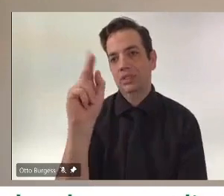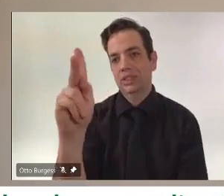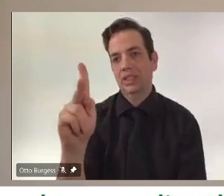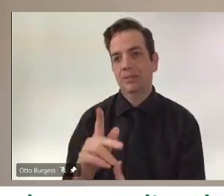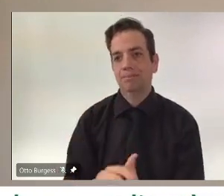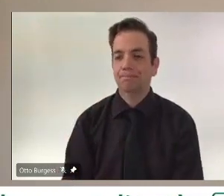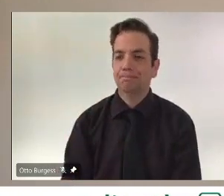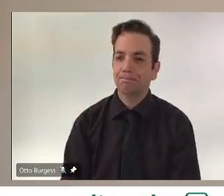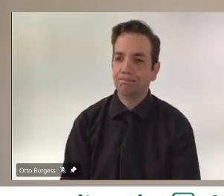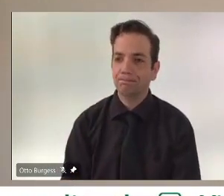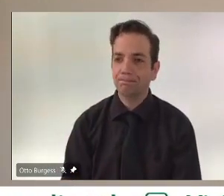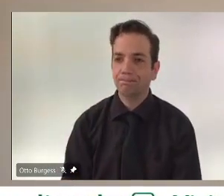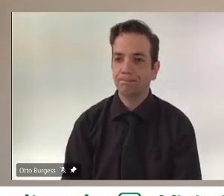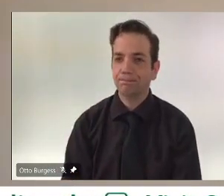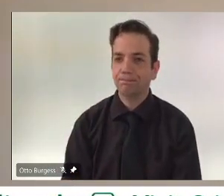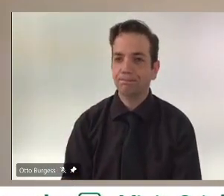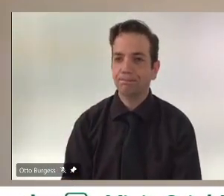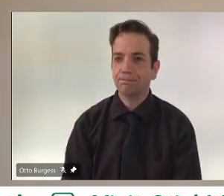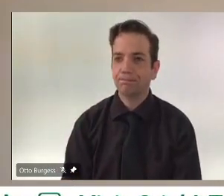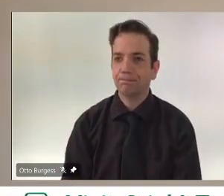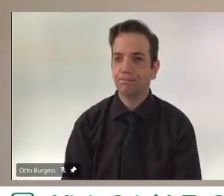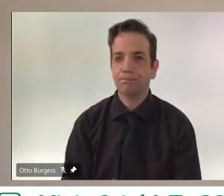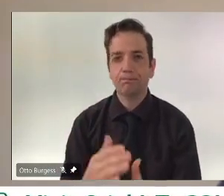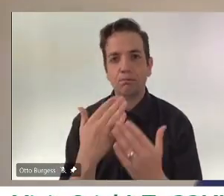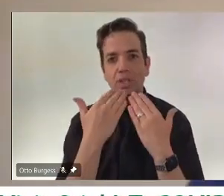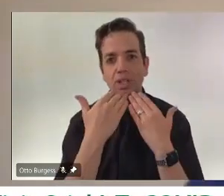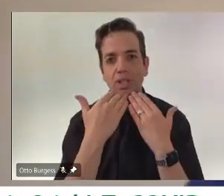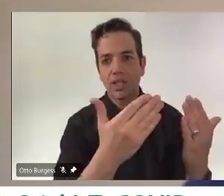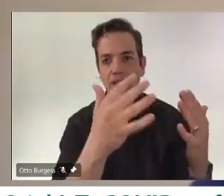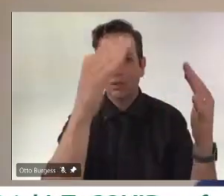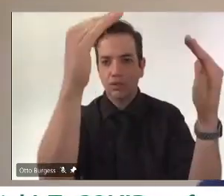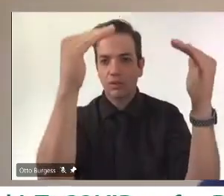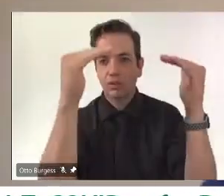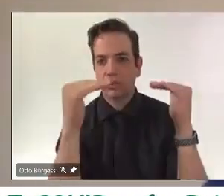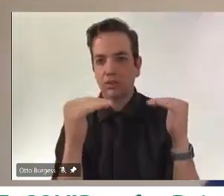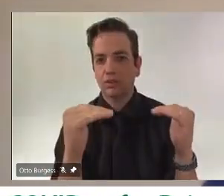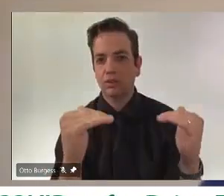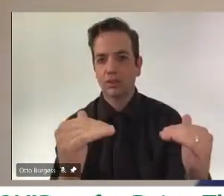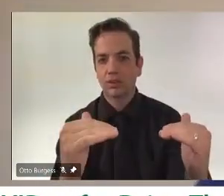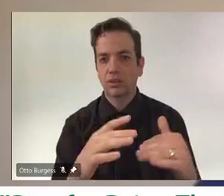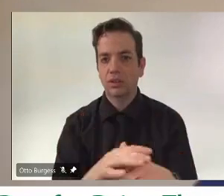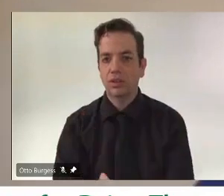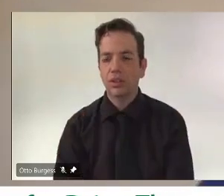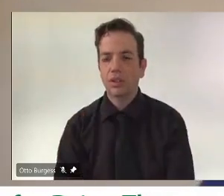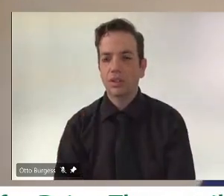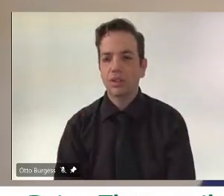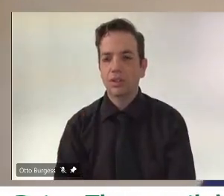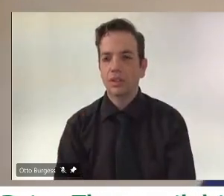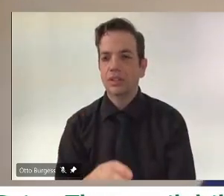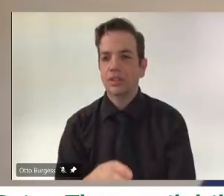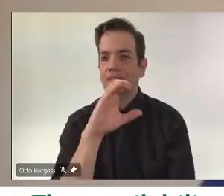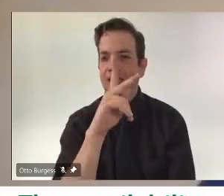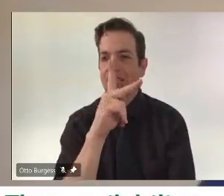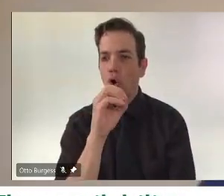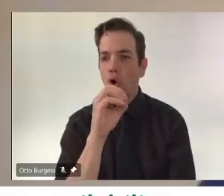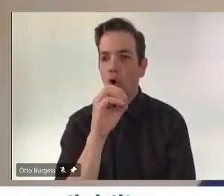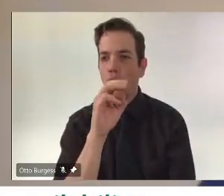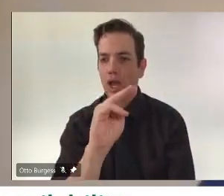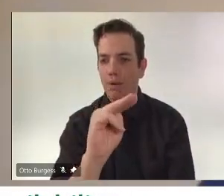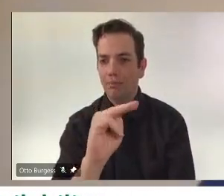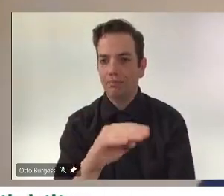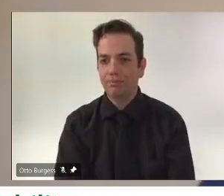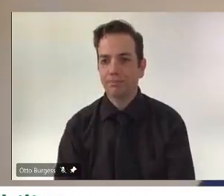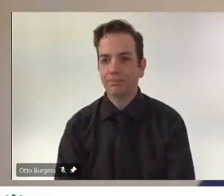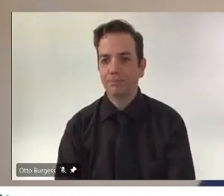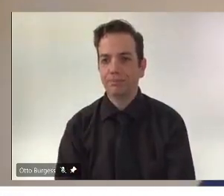Thank you. And we'll go to Lara Fominagh with CKOM. Hi, thank you so much for taking my